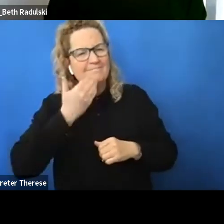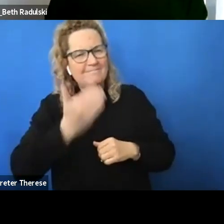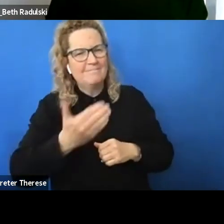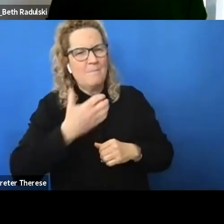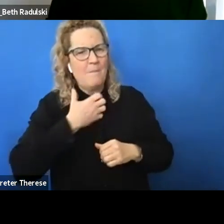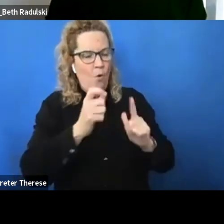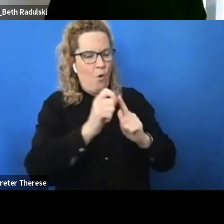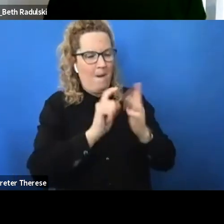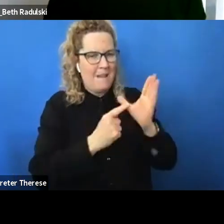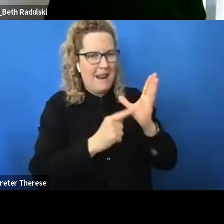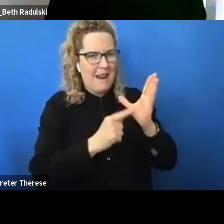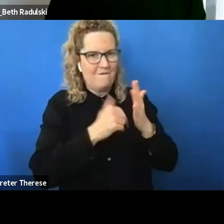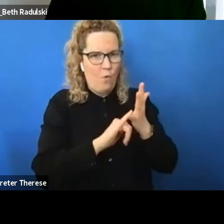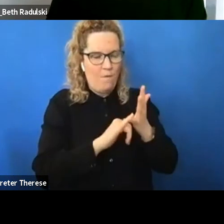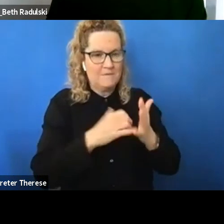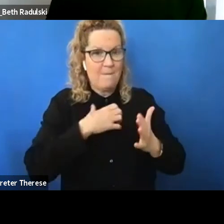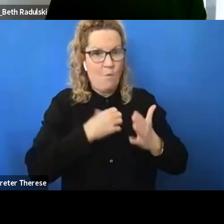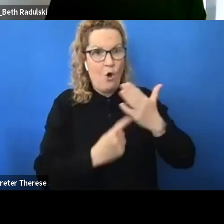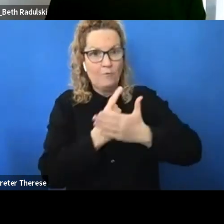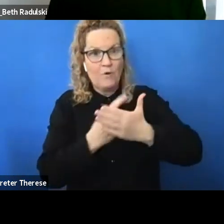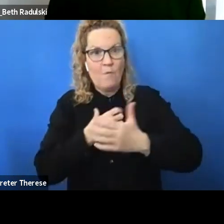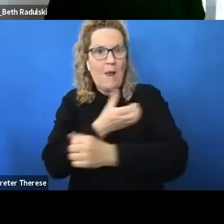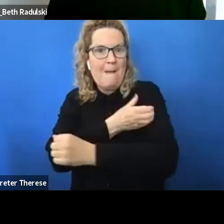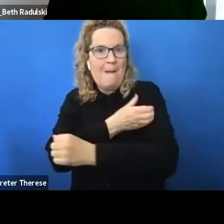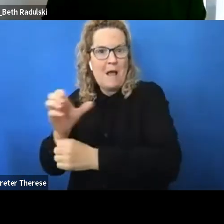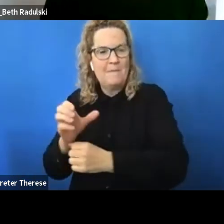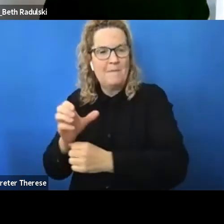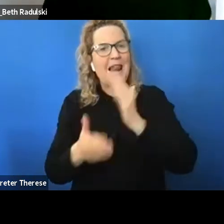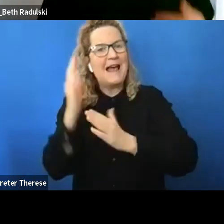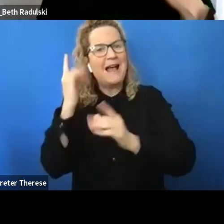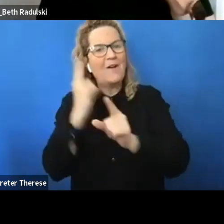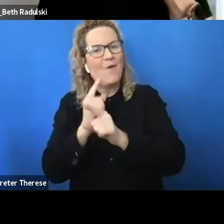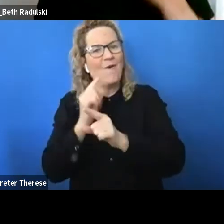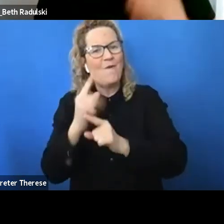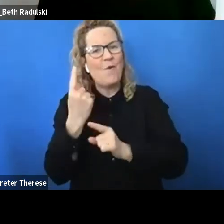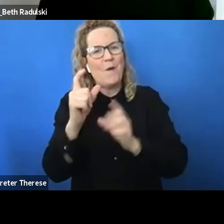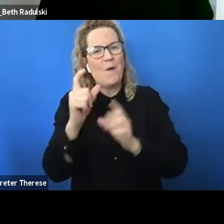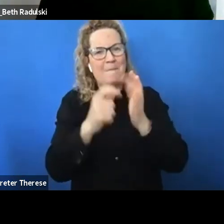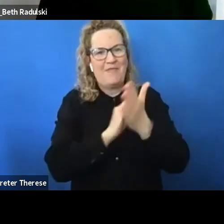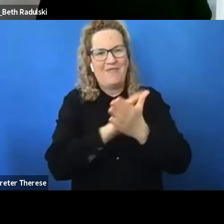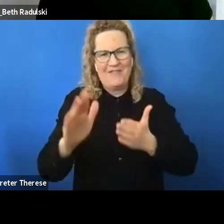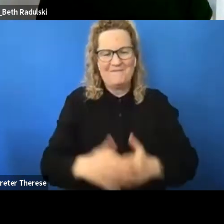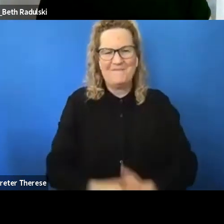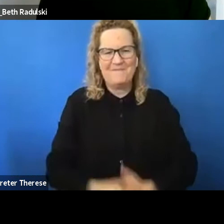and more empowerment to self-advocate beth last word to you i think